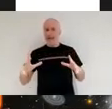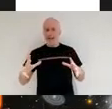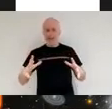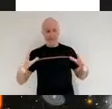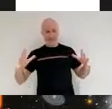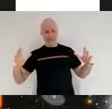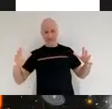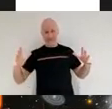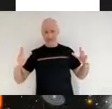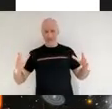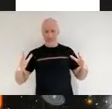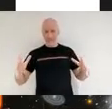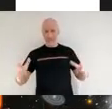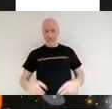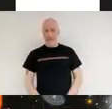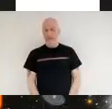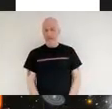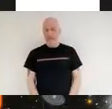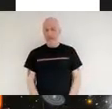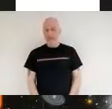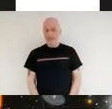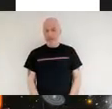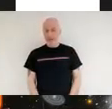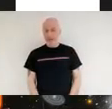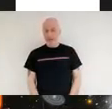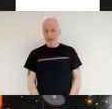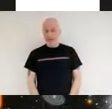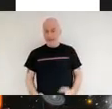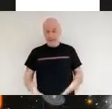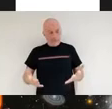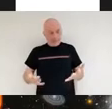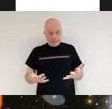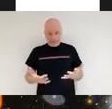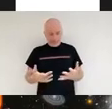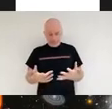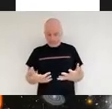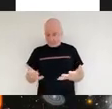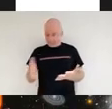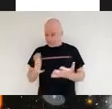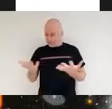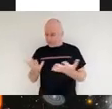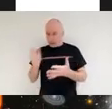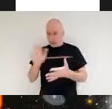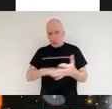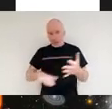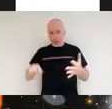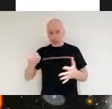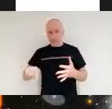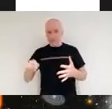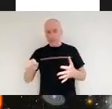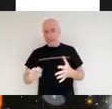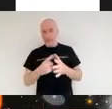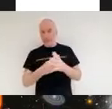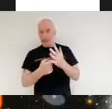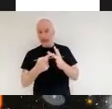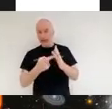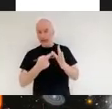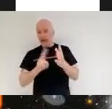that actually we didn't have a launcher big enough for it it was too big to be able to launch on the arian 5 rocket